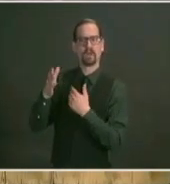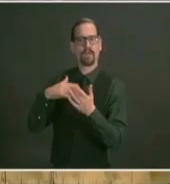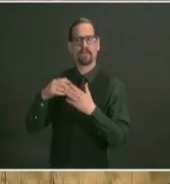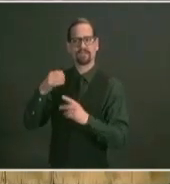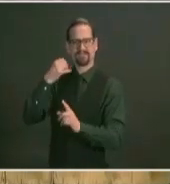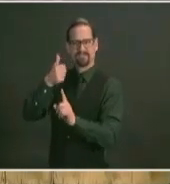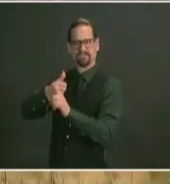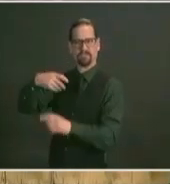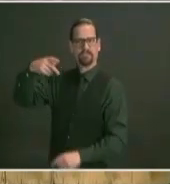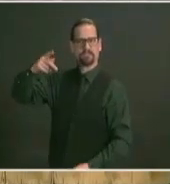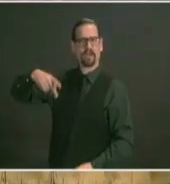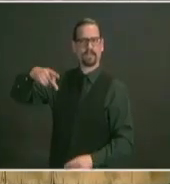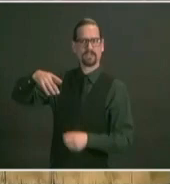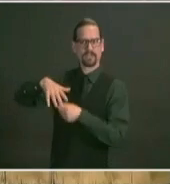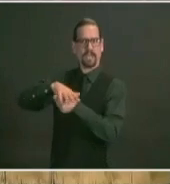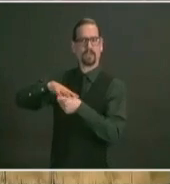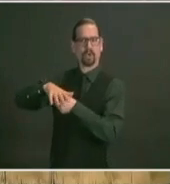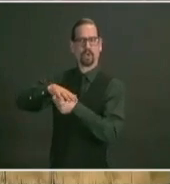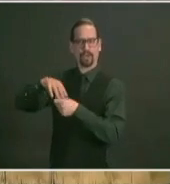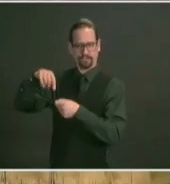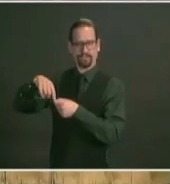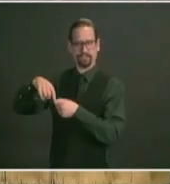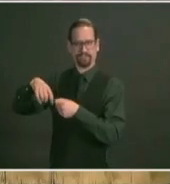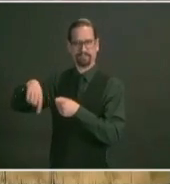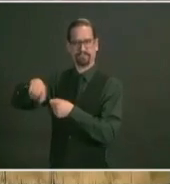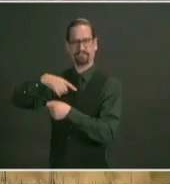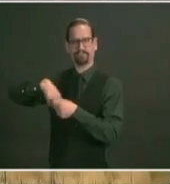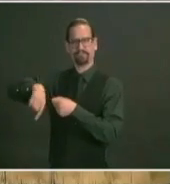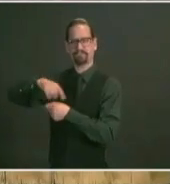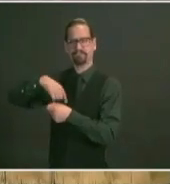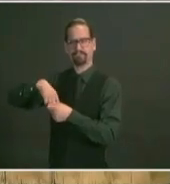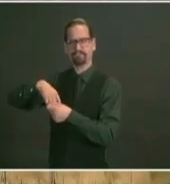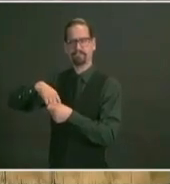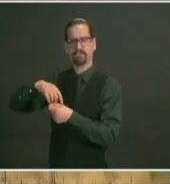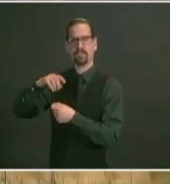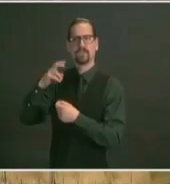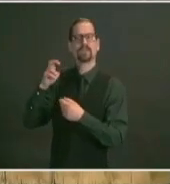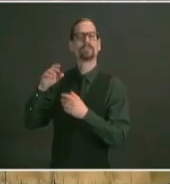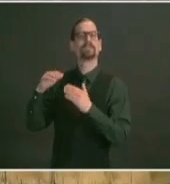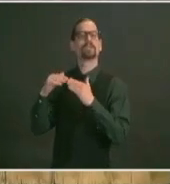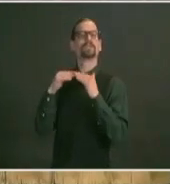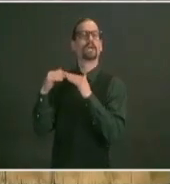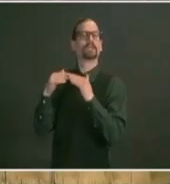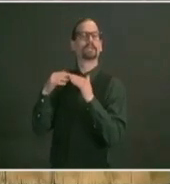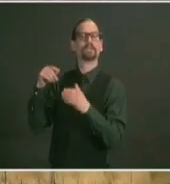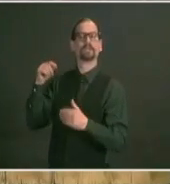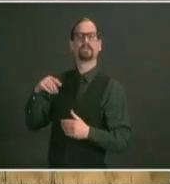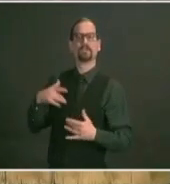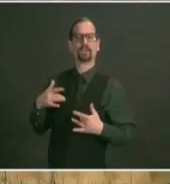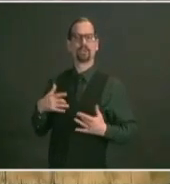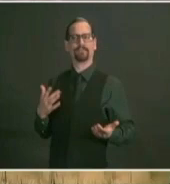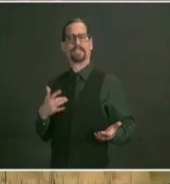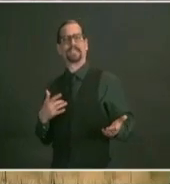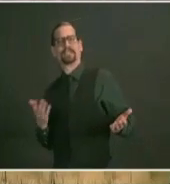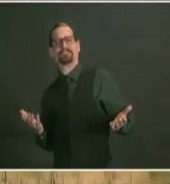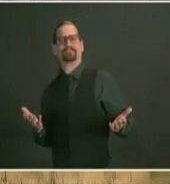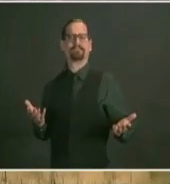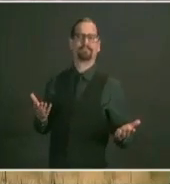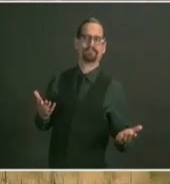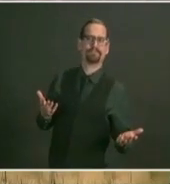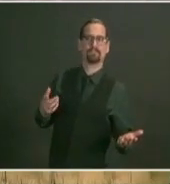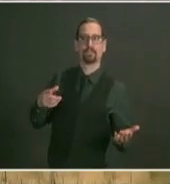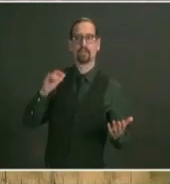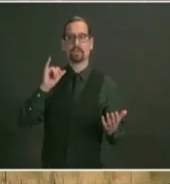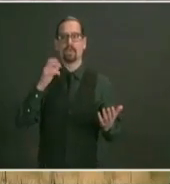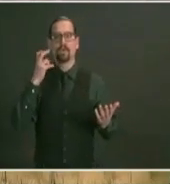advocates in fact the only group i can find in favor of plan besides dot are rich downtown building owners who want to clear out the homeless and working class people